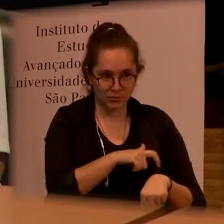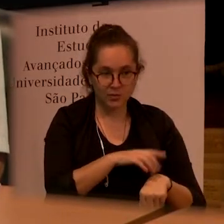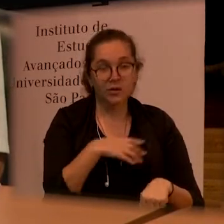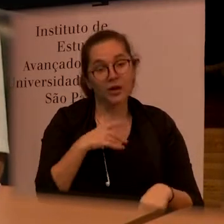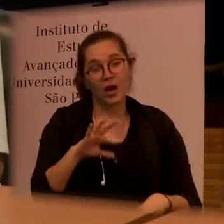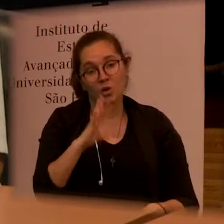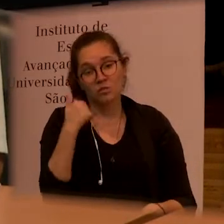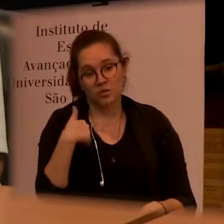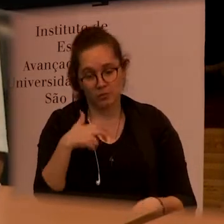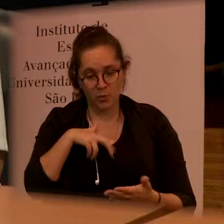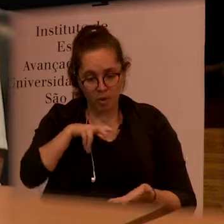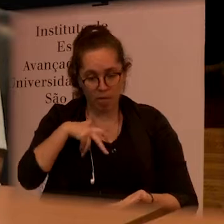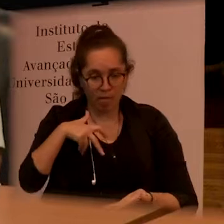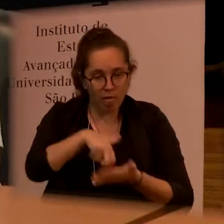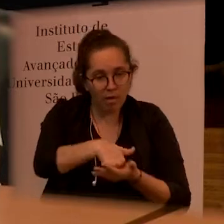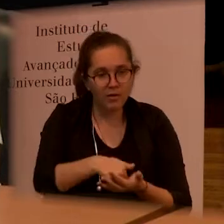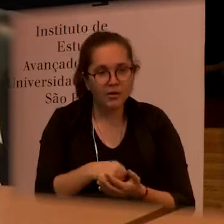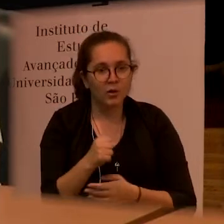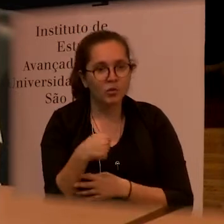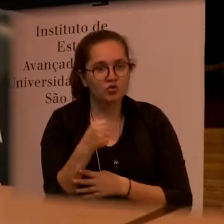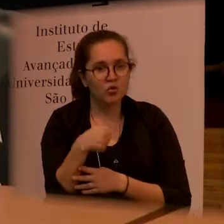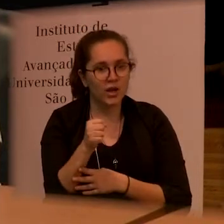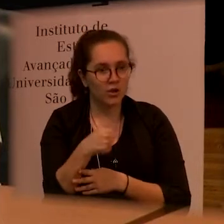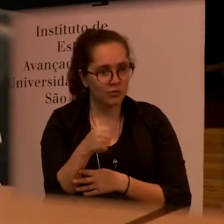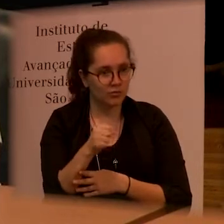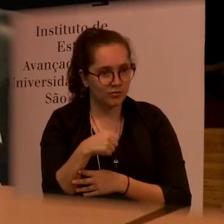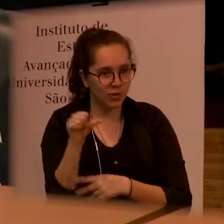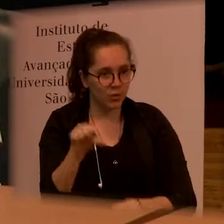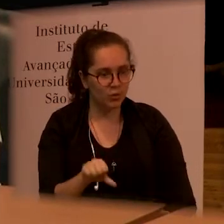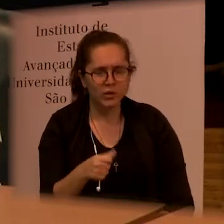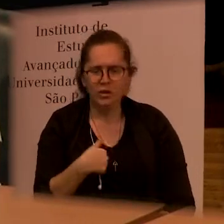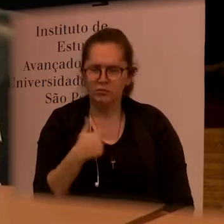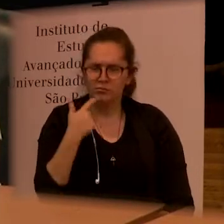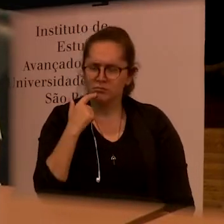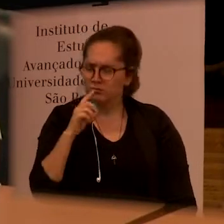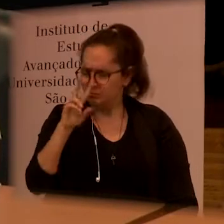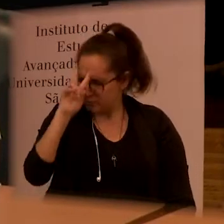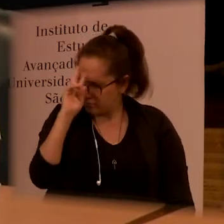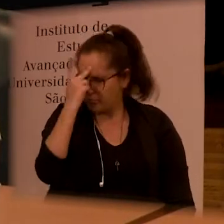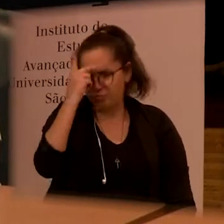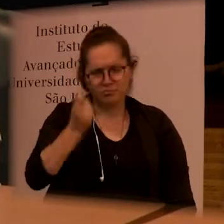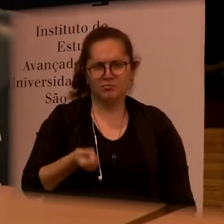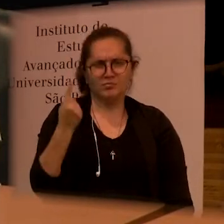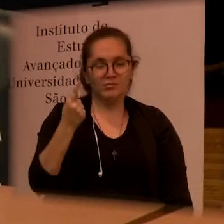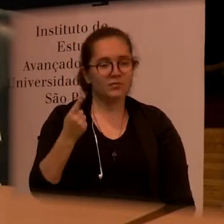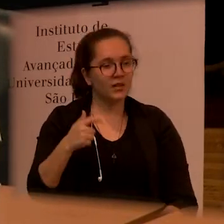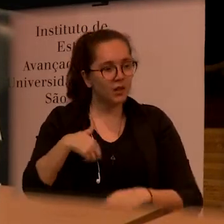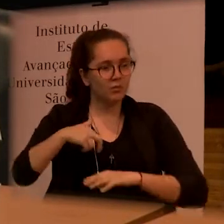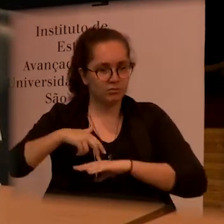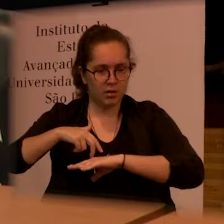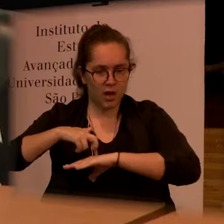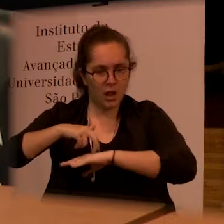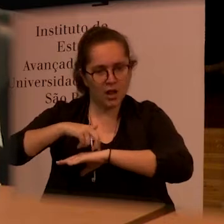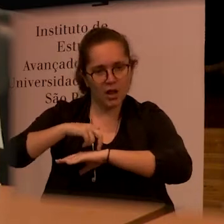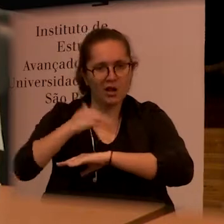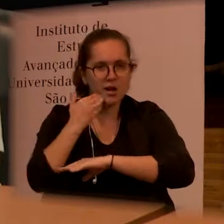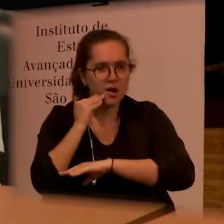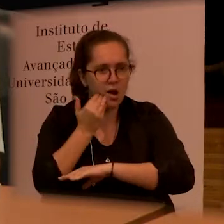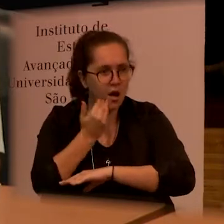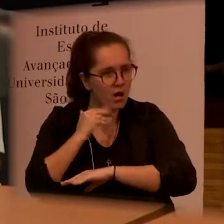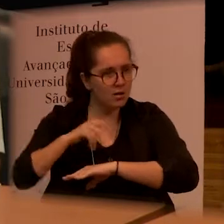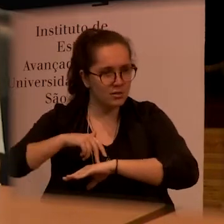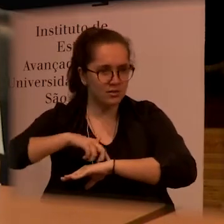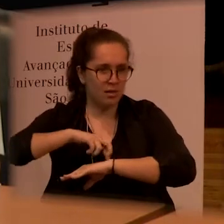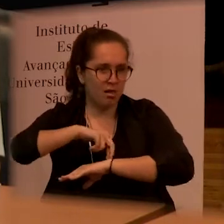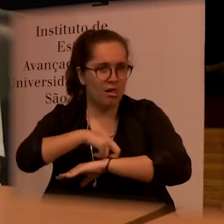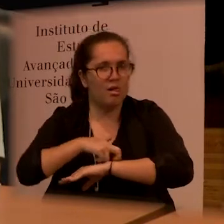because I broke my knee and I started seeing things that I had never seen before the halls in the streets that before